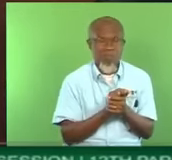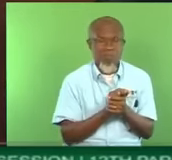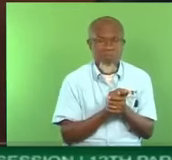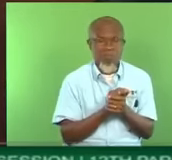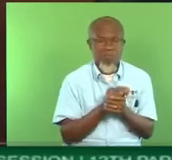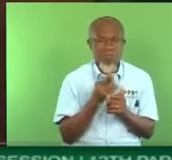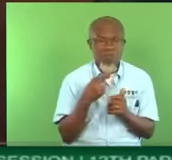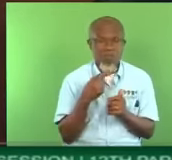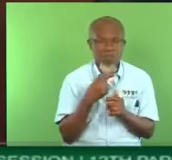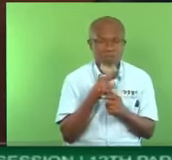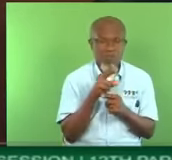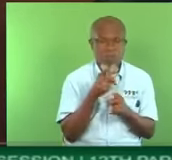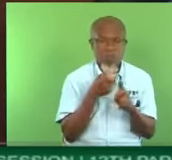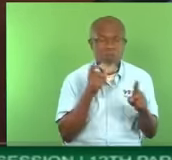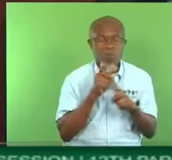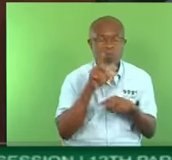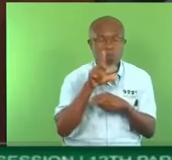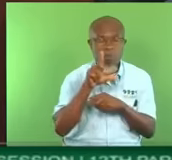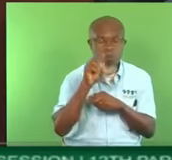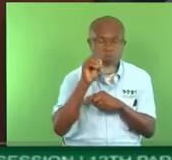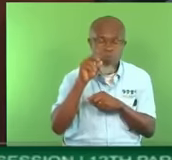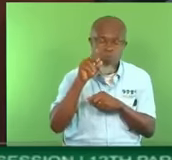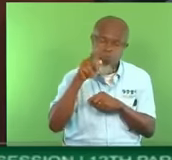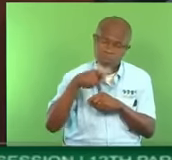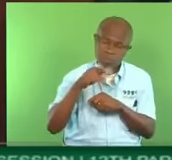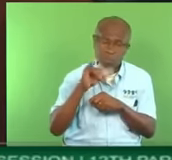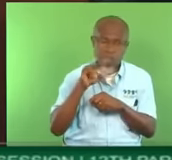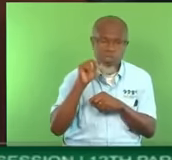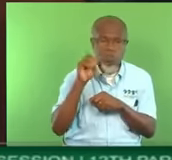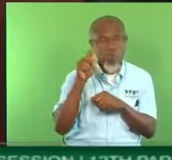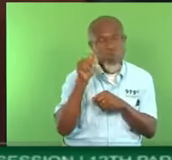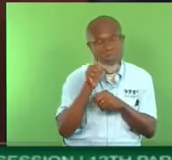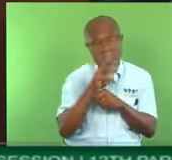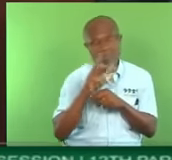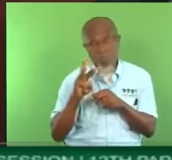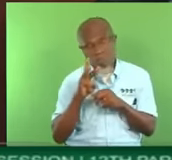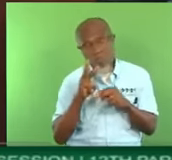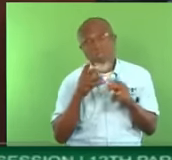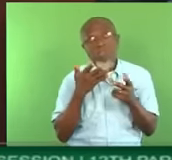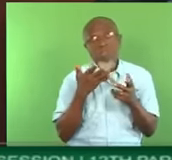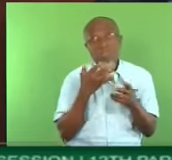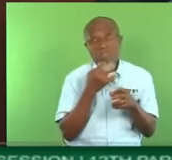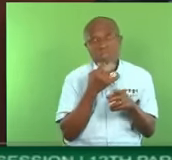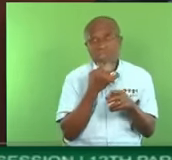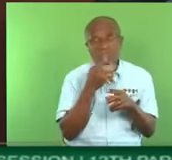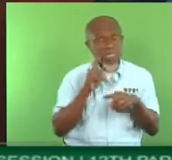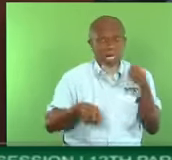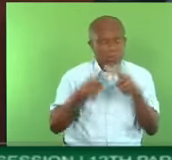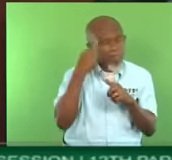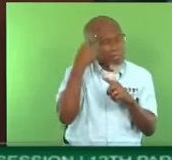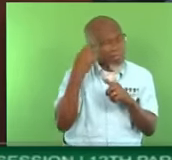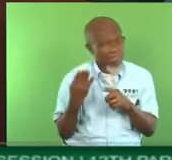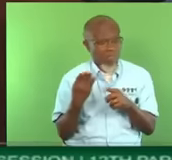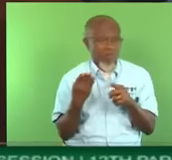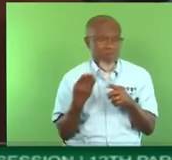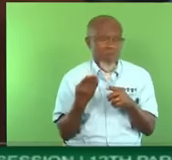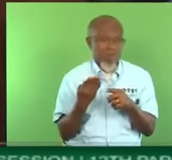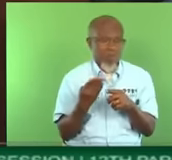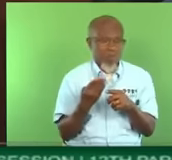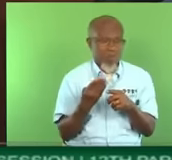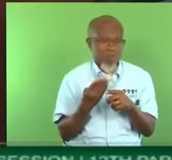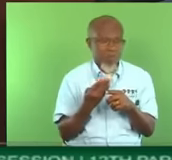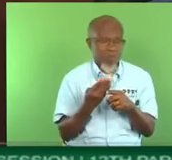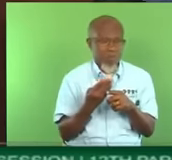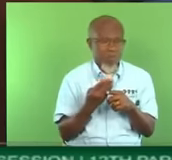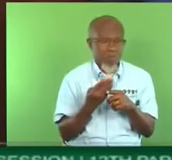his eyes open big. He can't believe it. Mr. Deputy Speaker, he's in awe, in shock. His mouth agape.